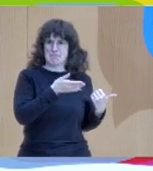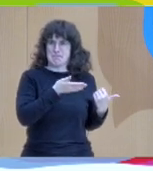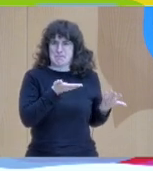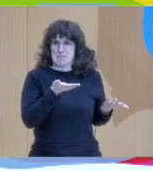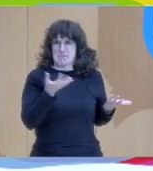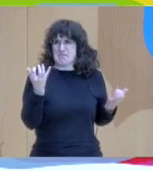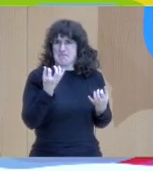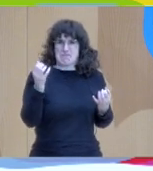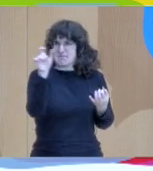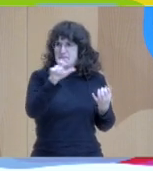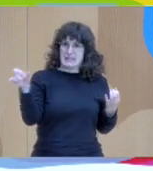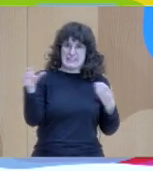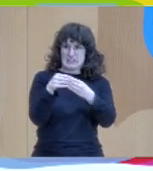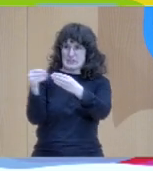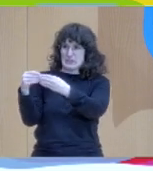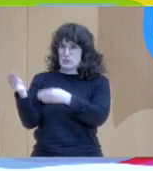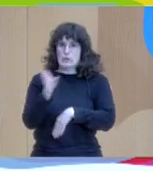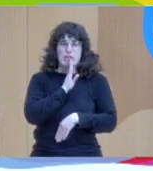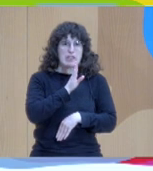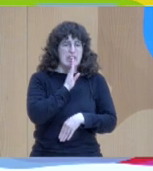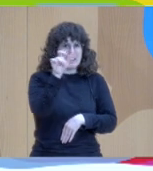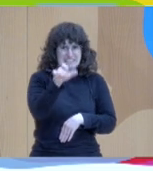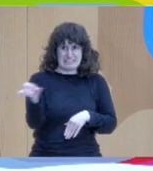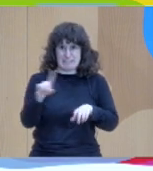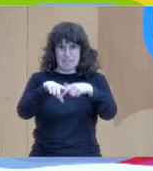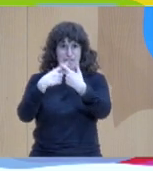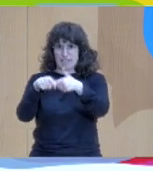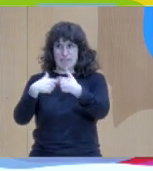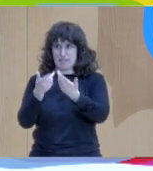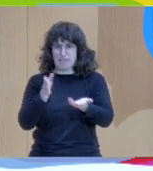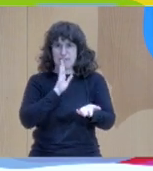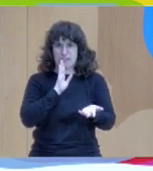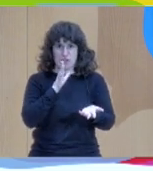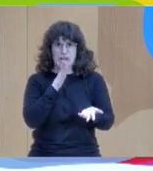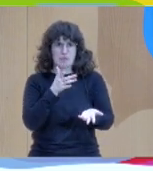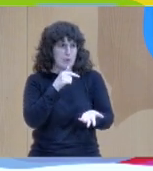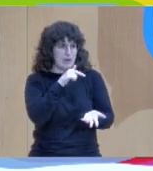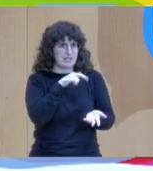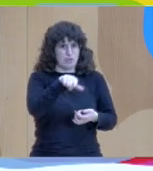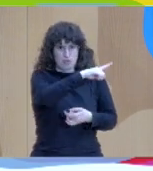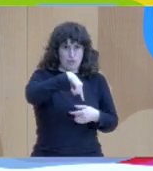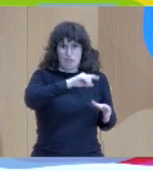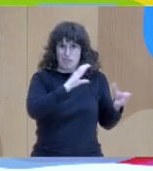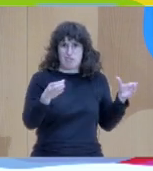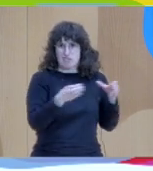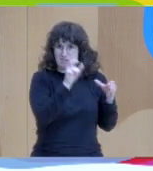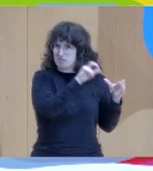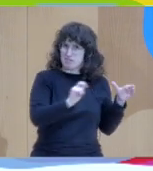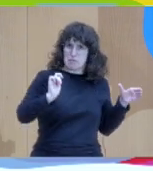professionals talking about the families. We were talking about the families behind their backs.